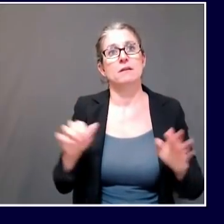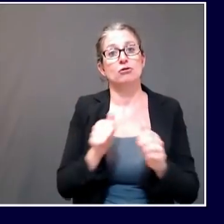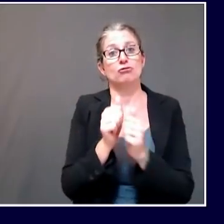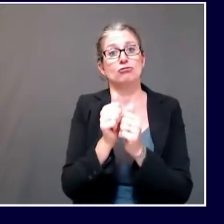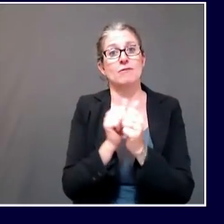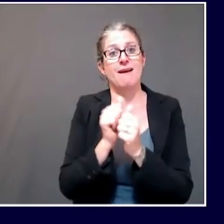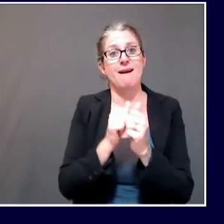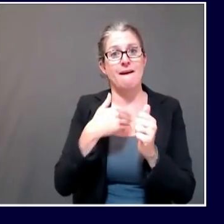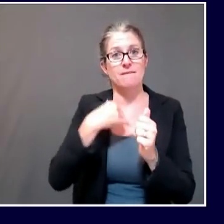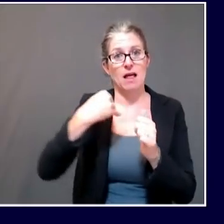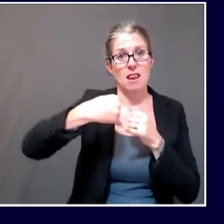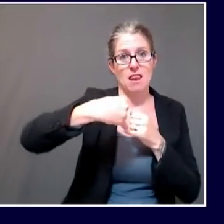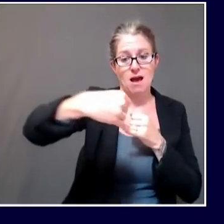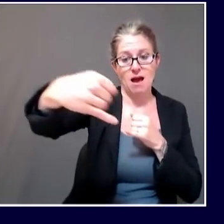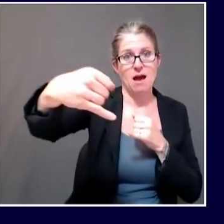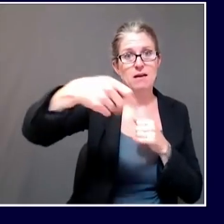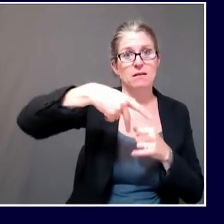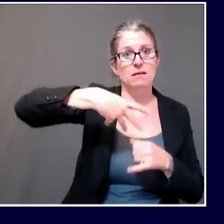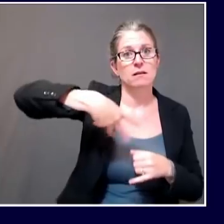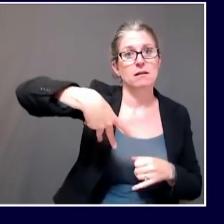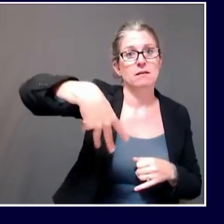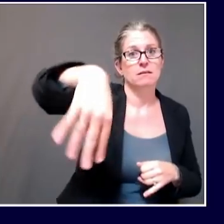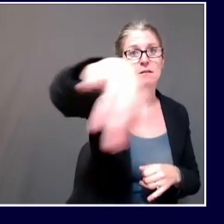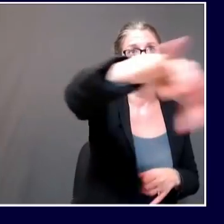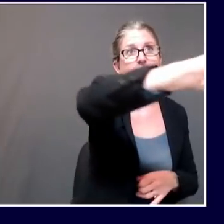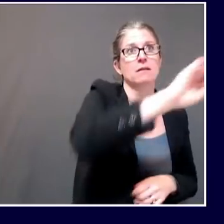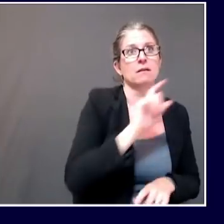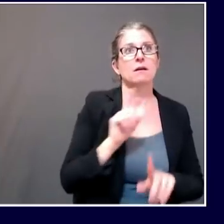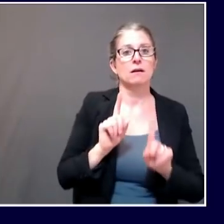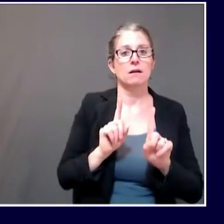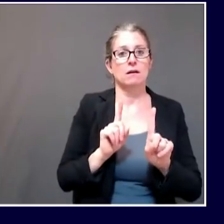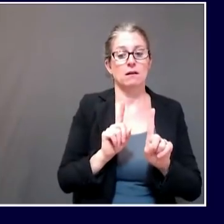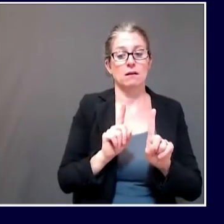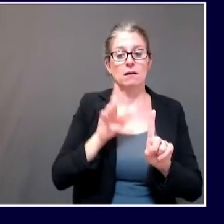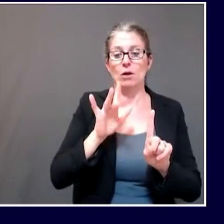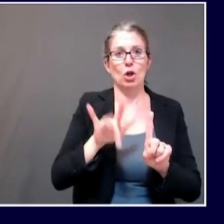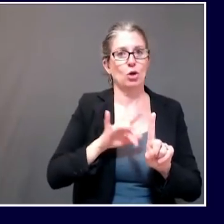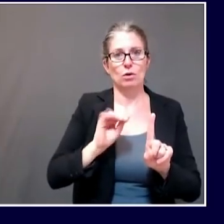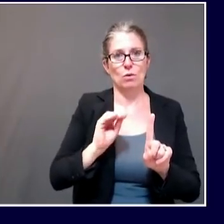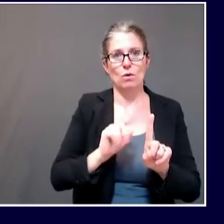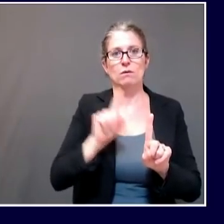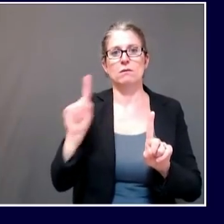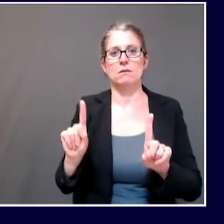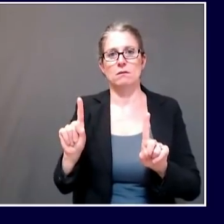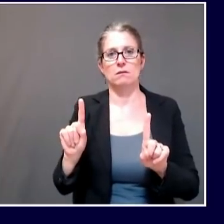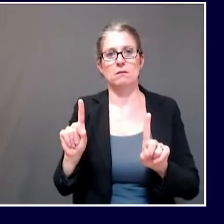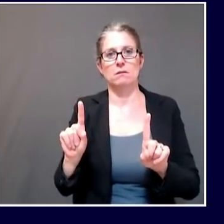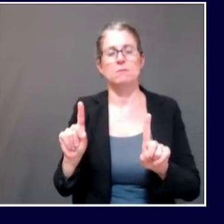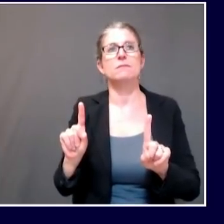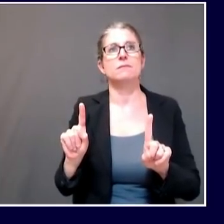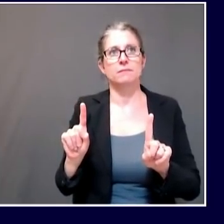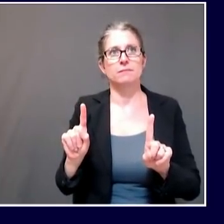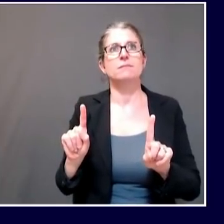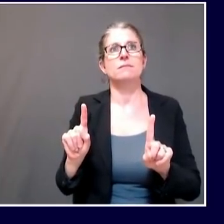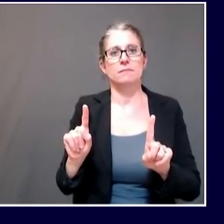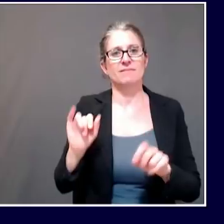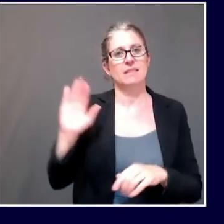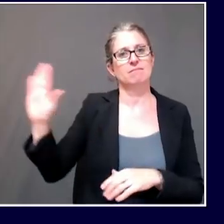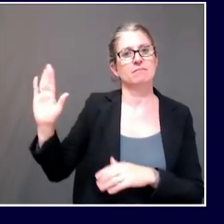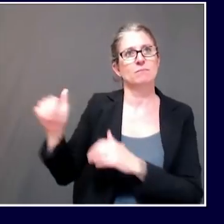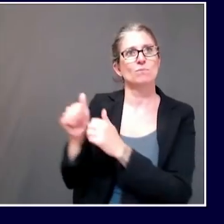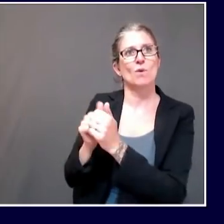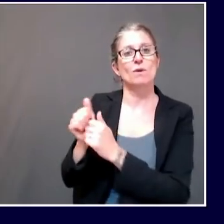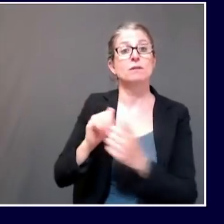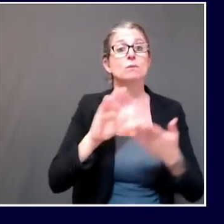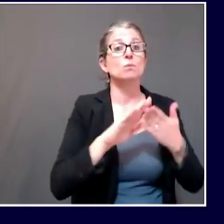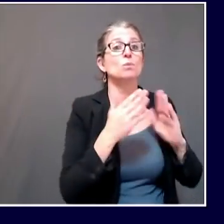there really can be safe running. But in other events, it's difficult, more difficult. I think this is community sports guidance, excuse me, community guidance. It's not